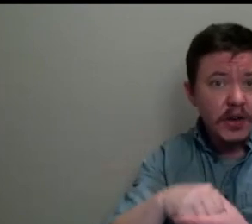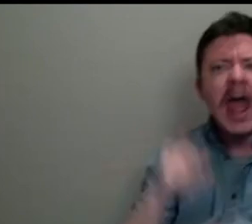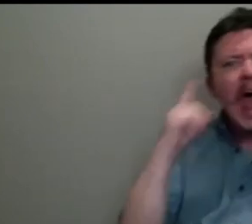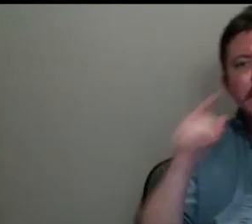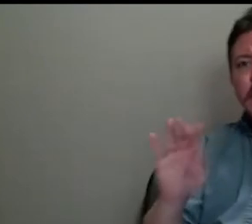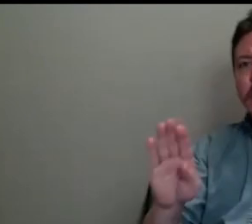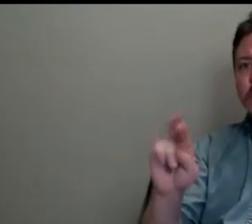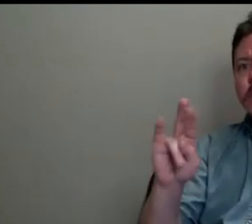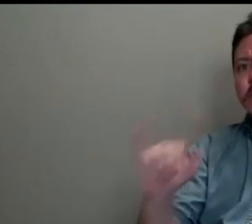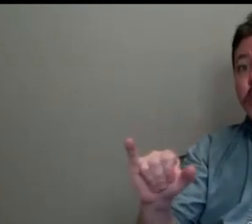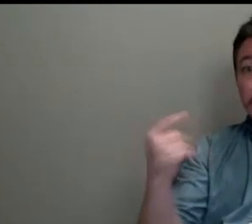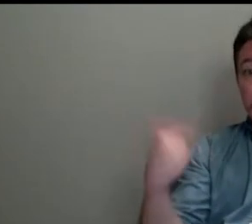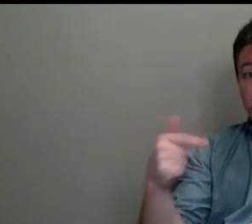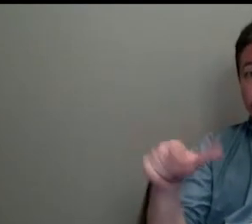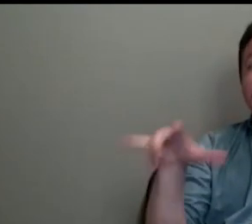I would say yes.